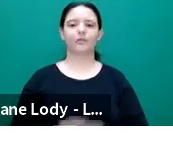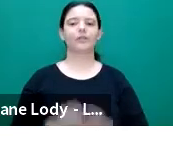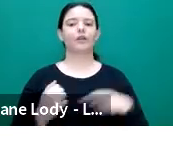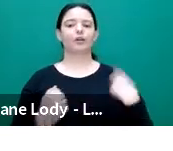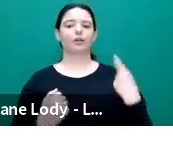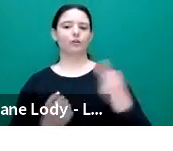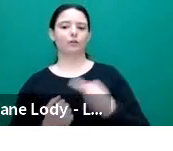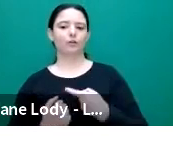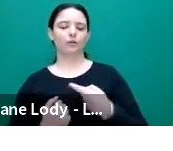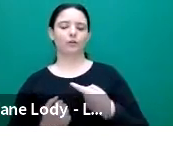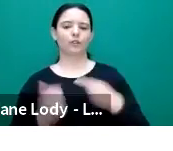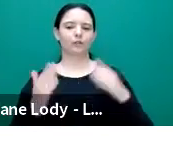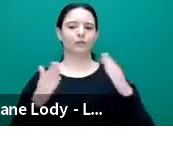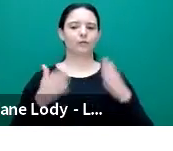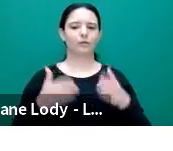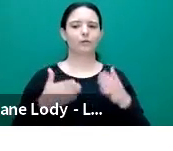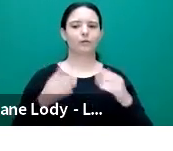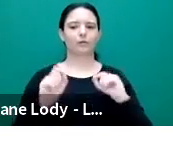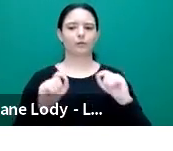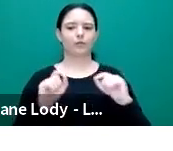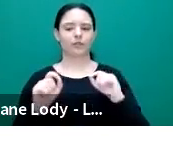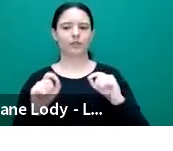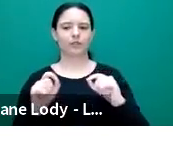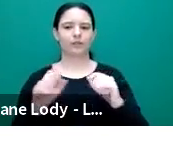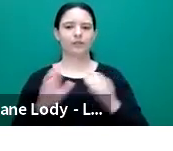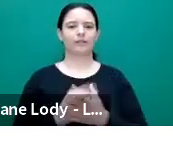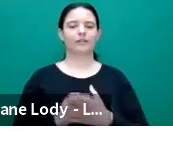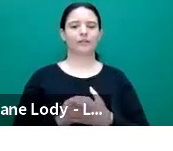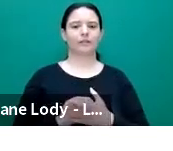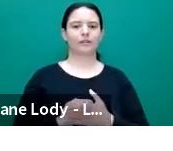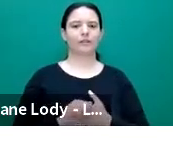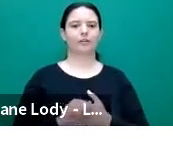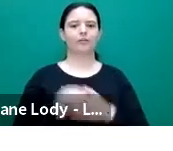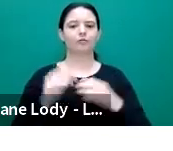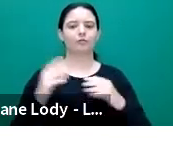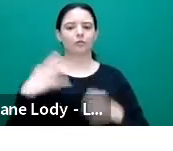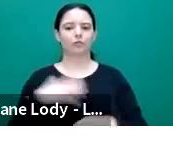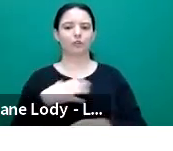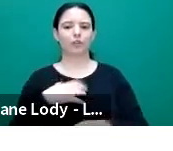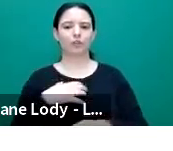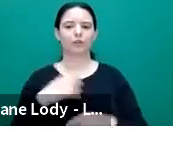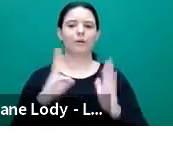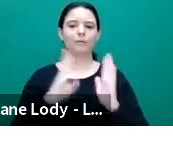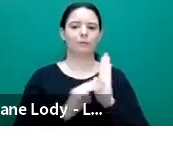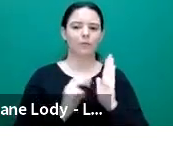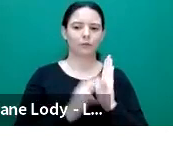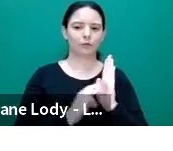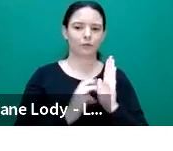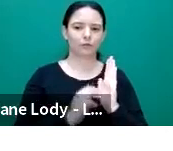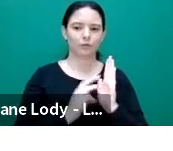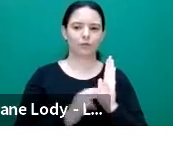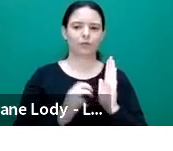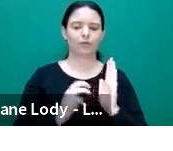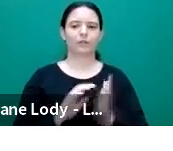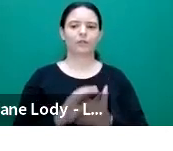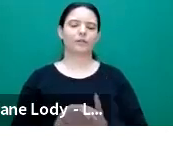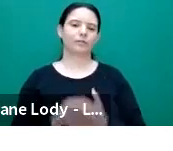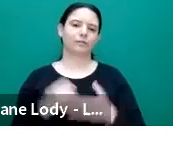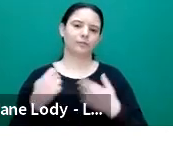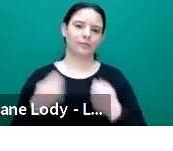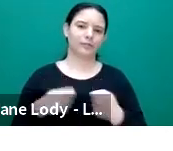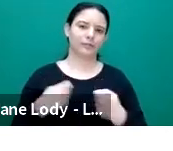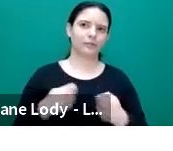think is implicit in the long tradition developing from Bogotsky that methodology should be a matter of ethical onto